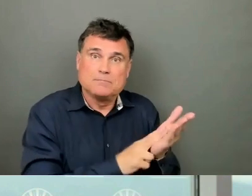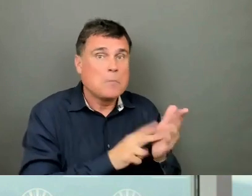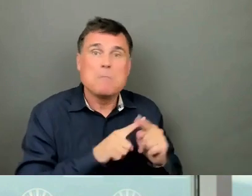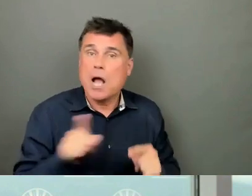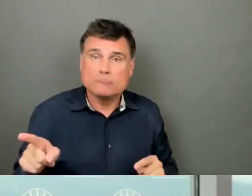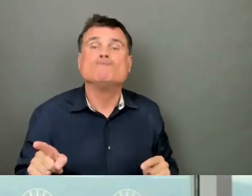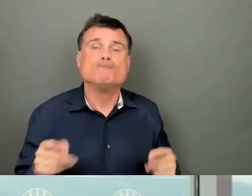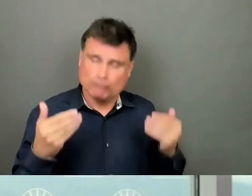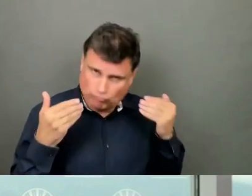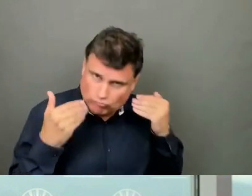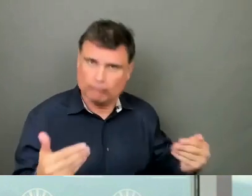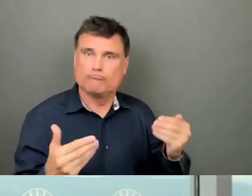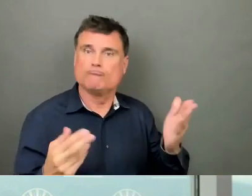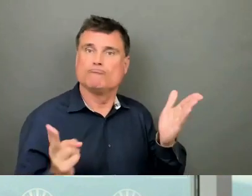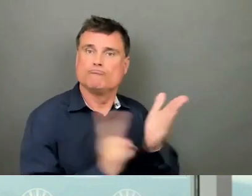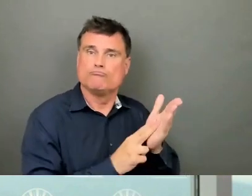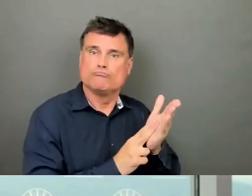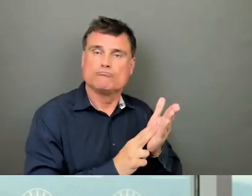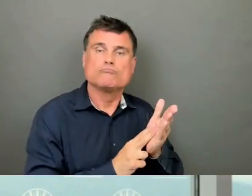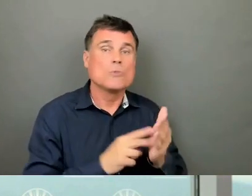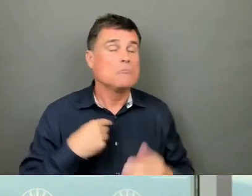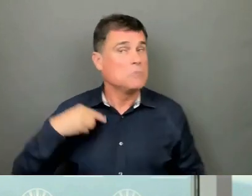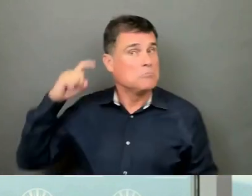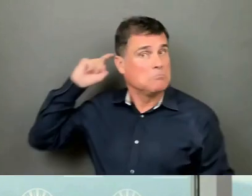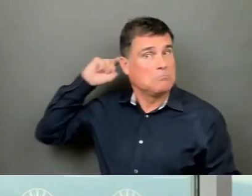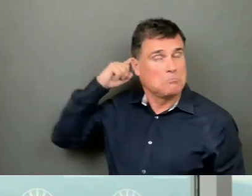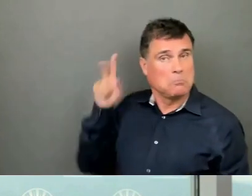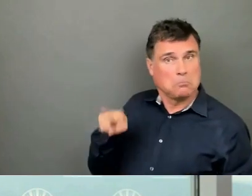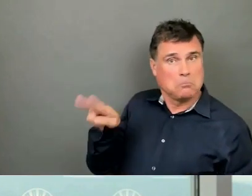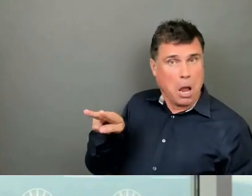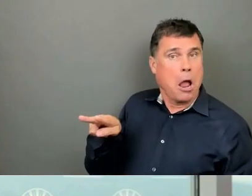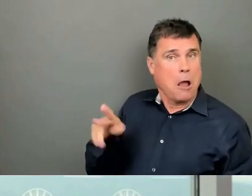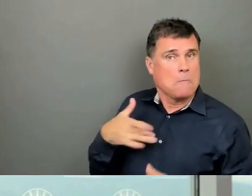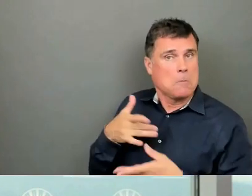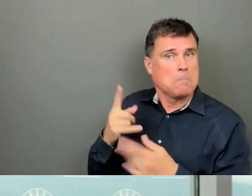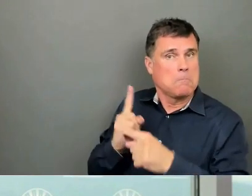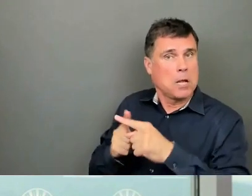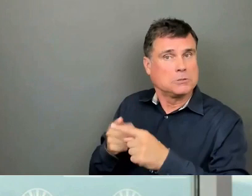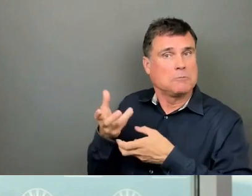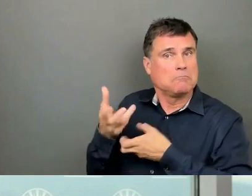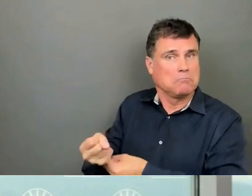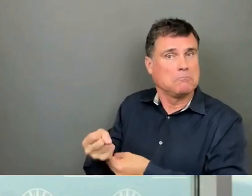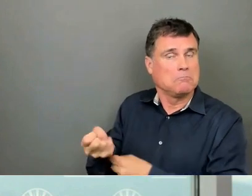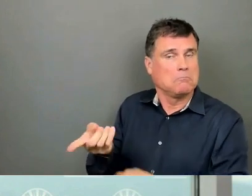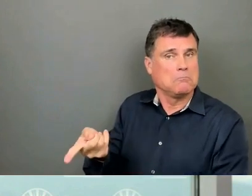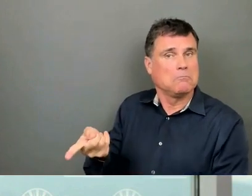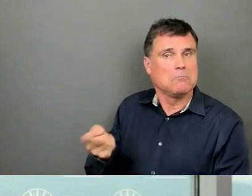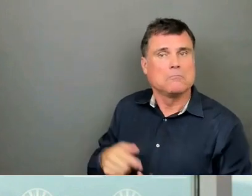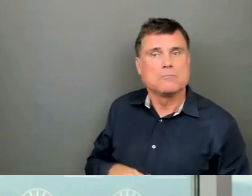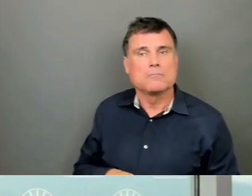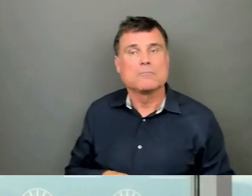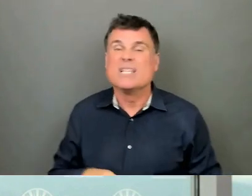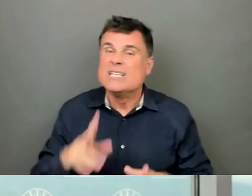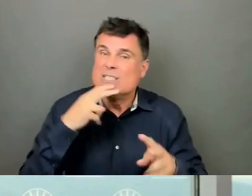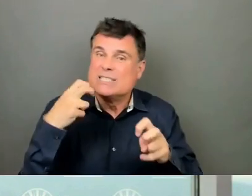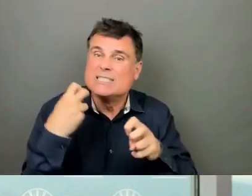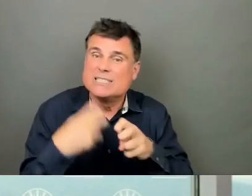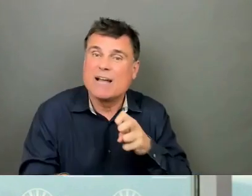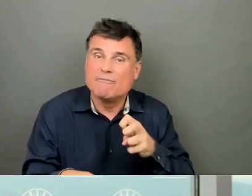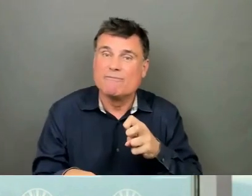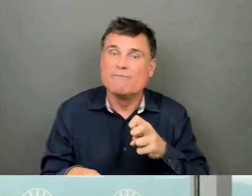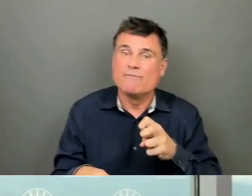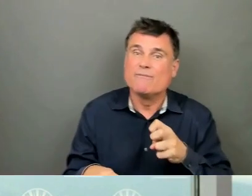bad press indicates to me that there is reason for optimism that we can get this done. But the track record of this project is a difficult one.